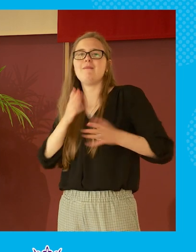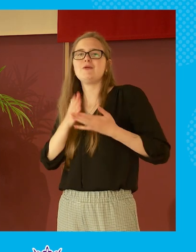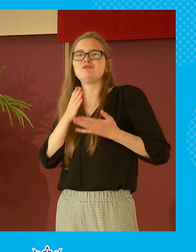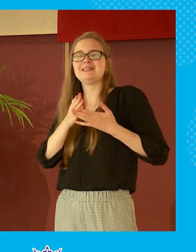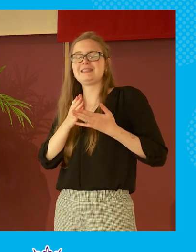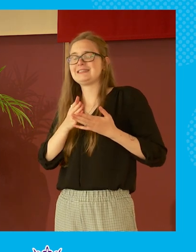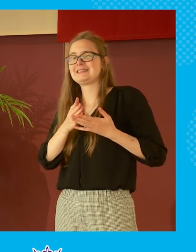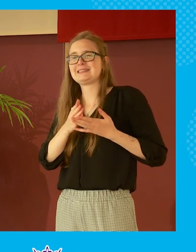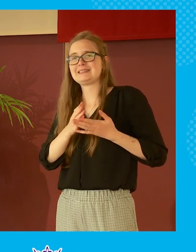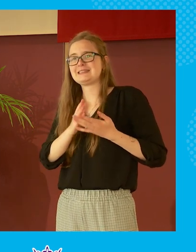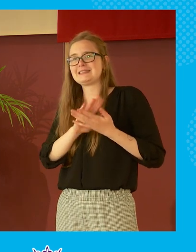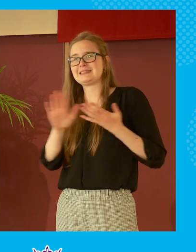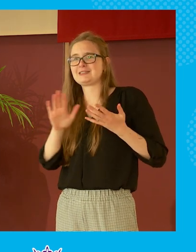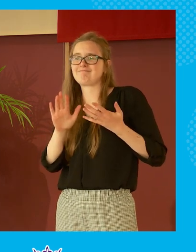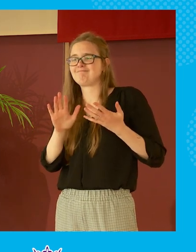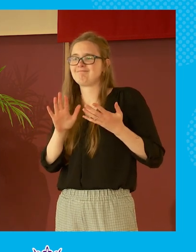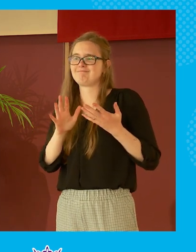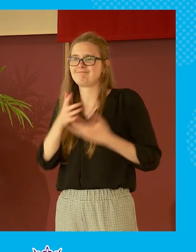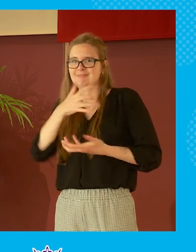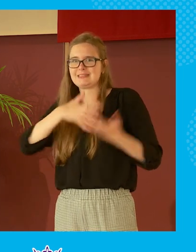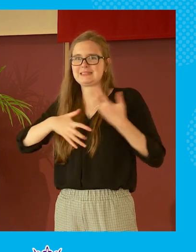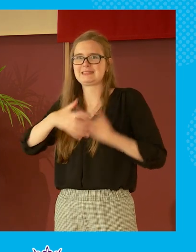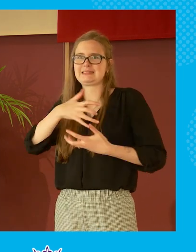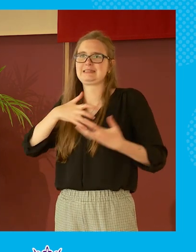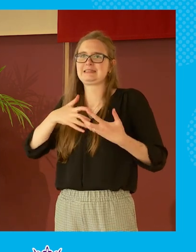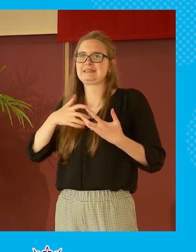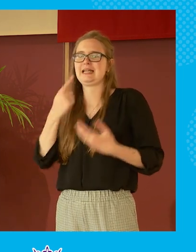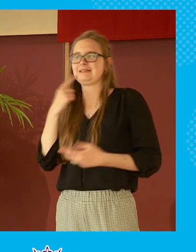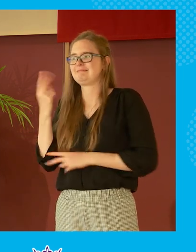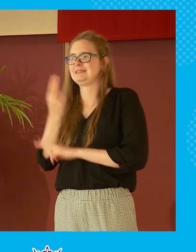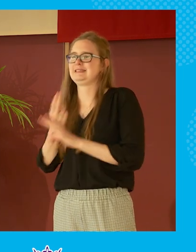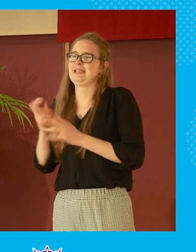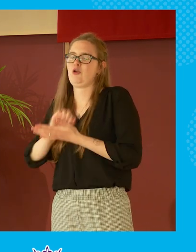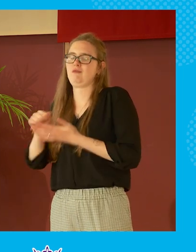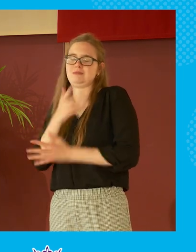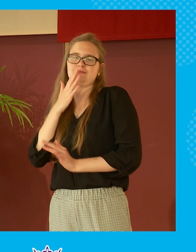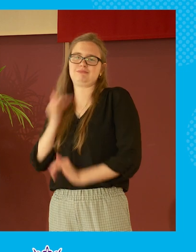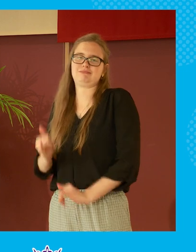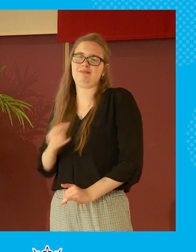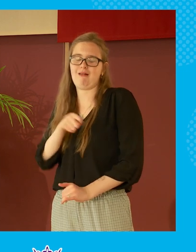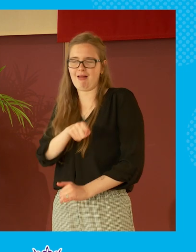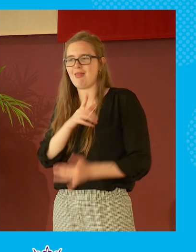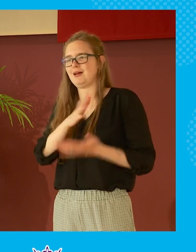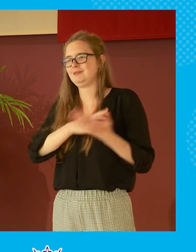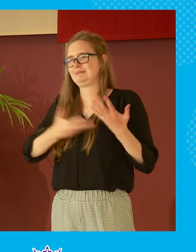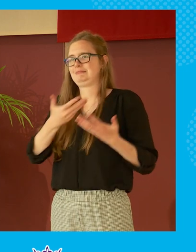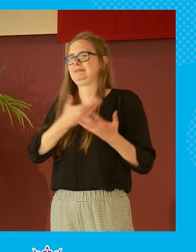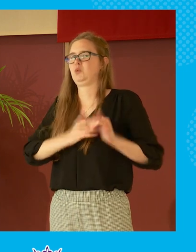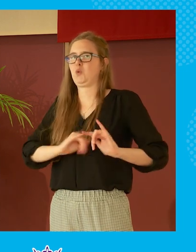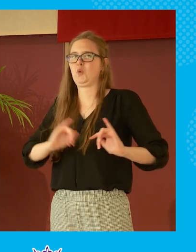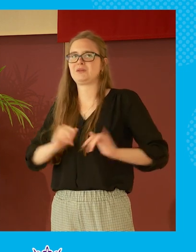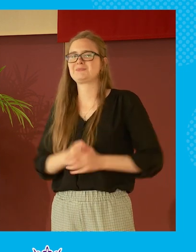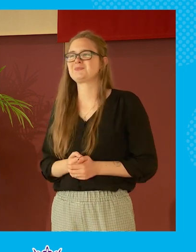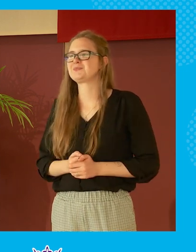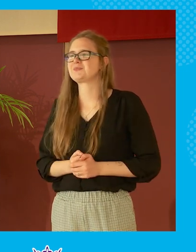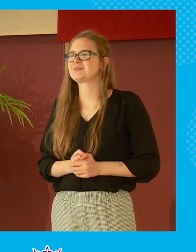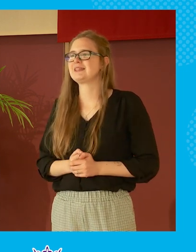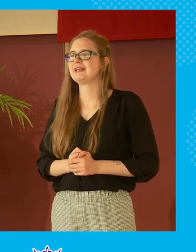is it's it's entirely unproductive and it's the bane of the presiding officer's life those preambles let me tell you let me just make